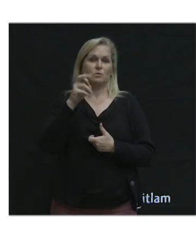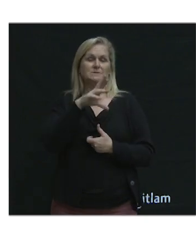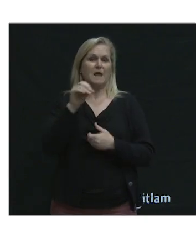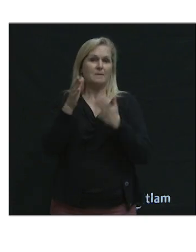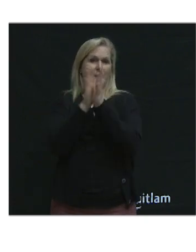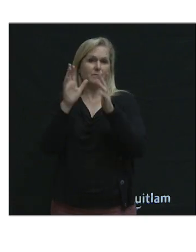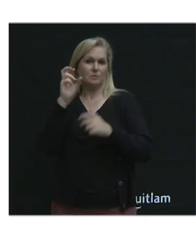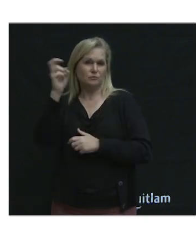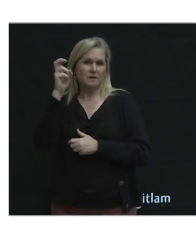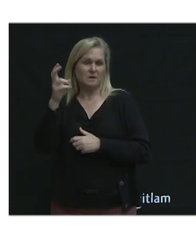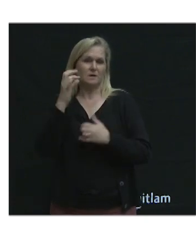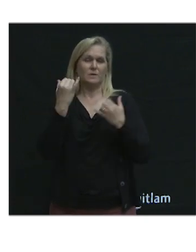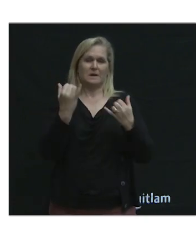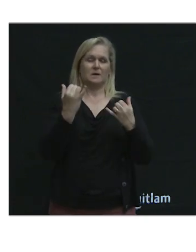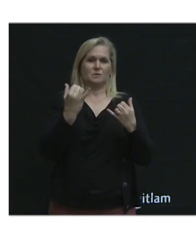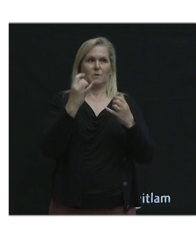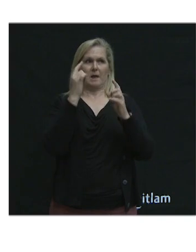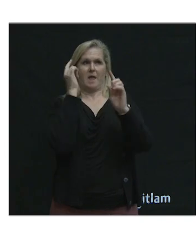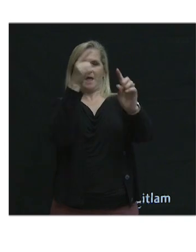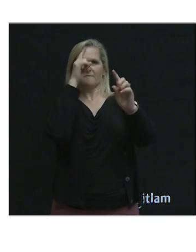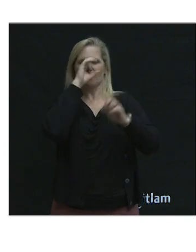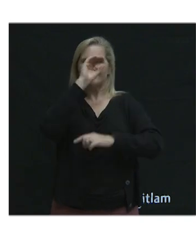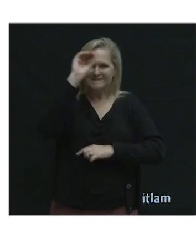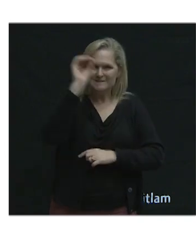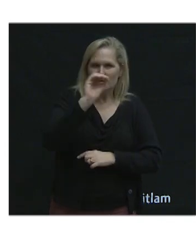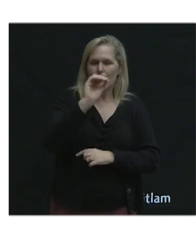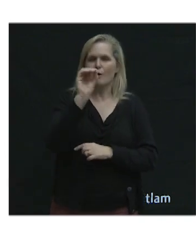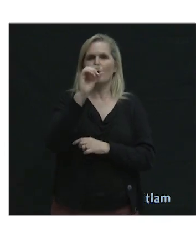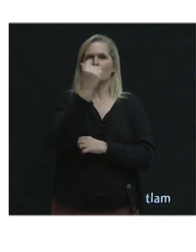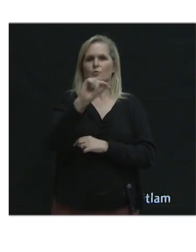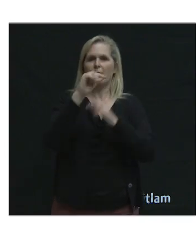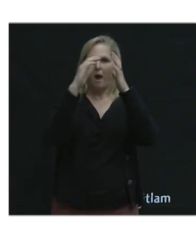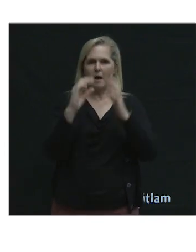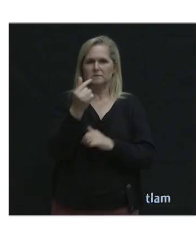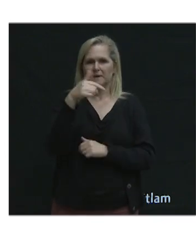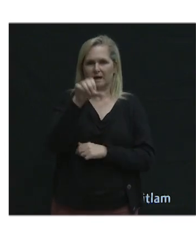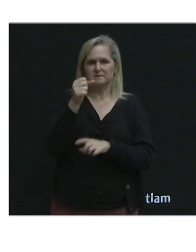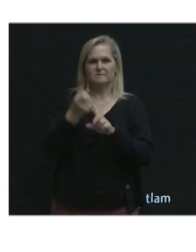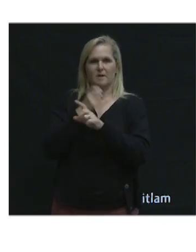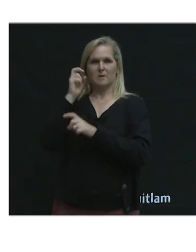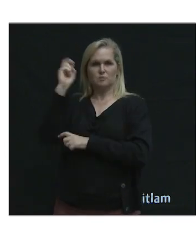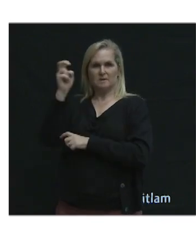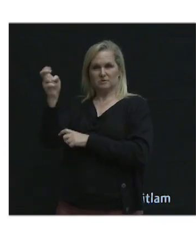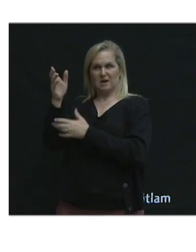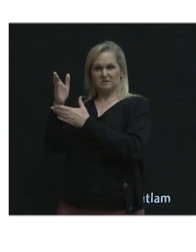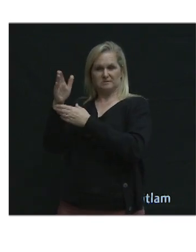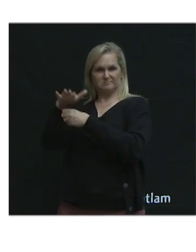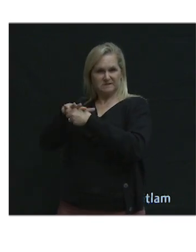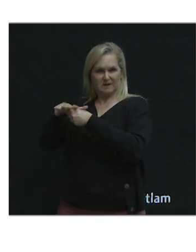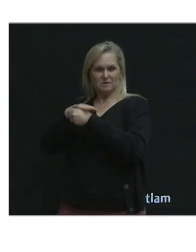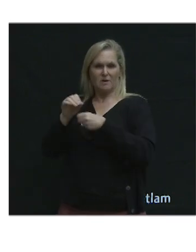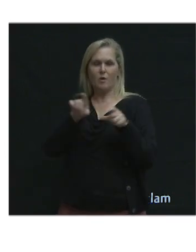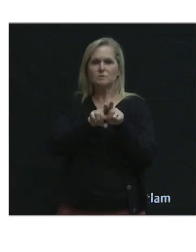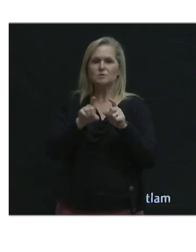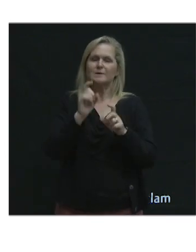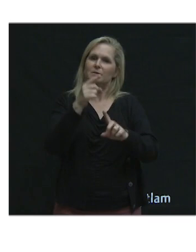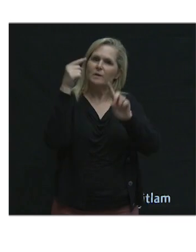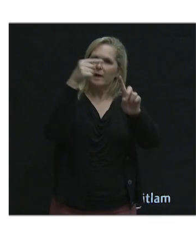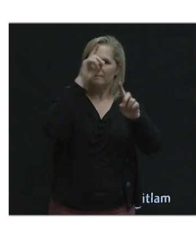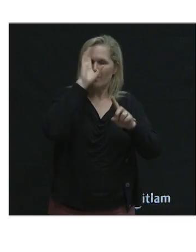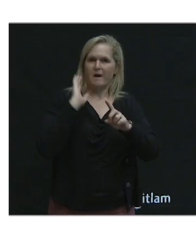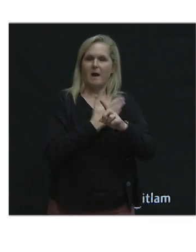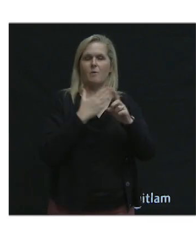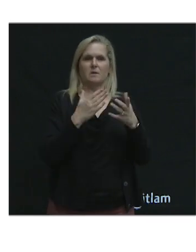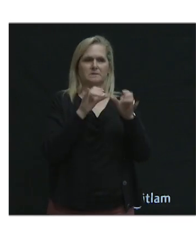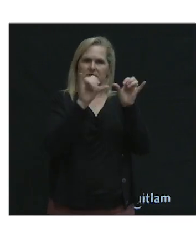to aim for zero greenhouse gases coming from the transportation sector. And we need to aim for our system of streets to be